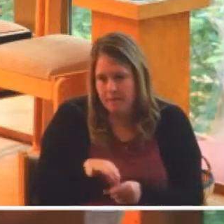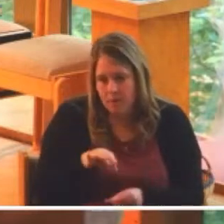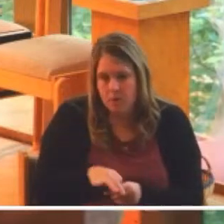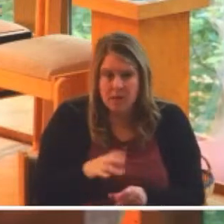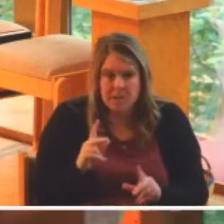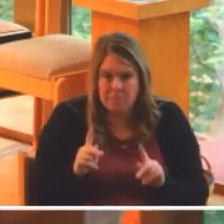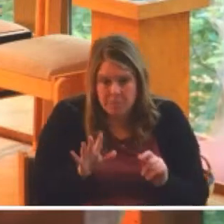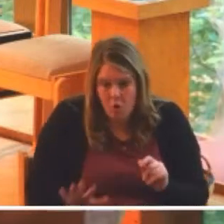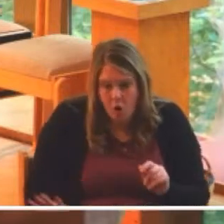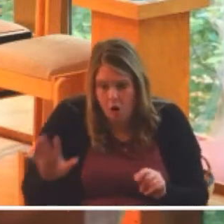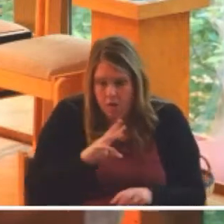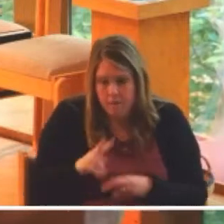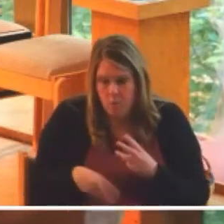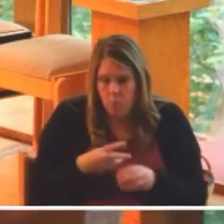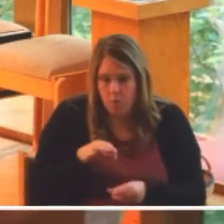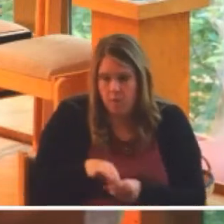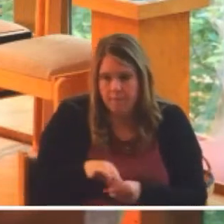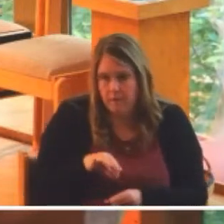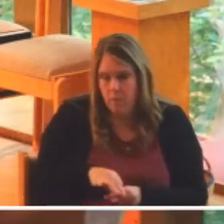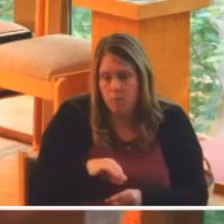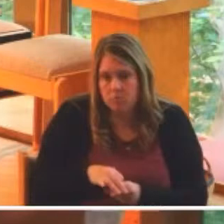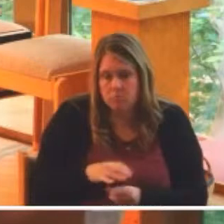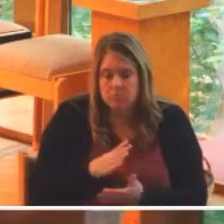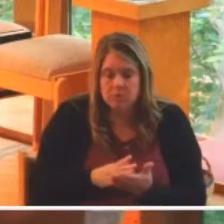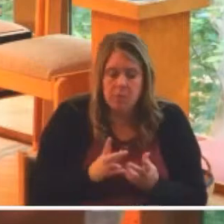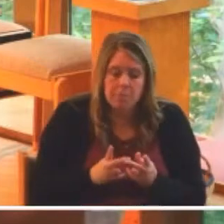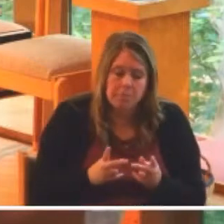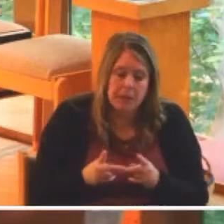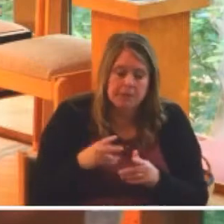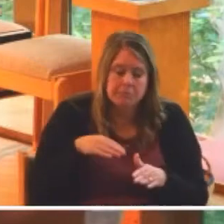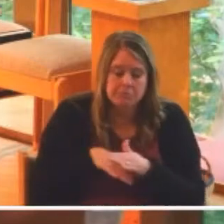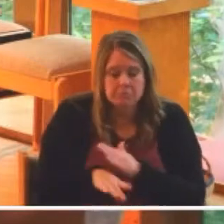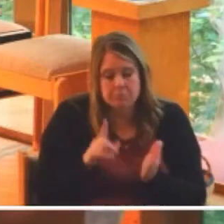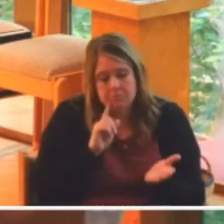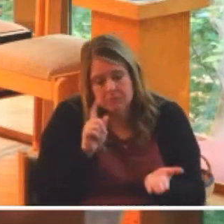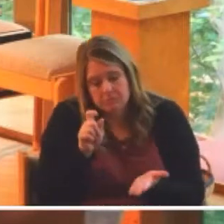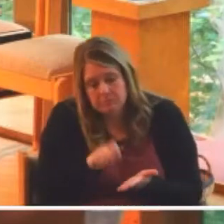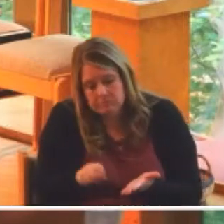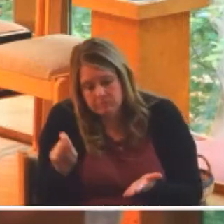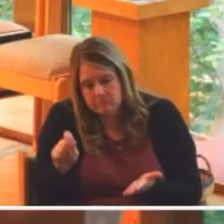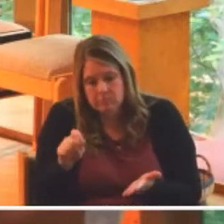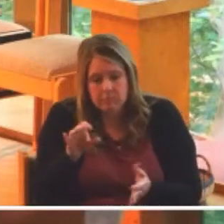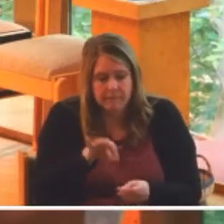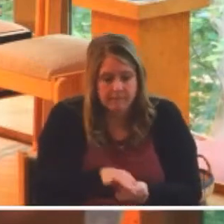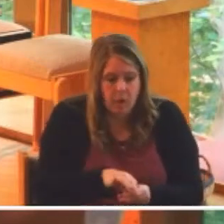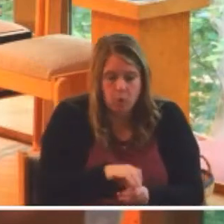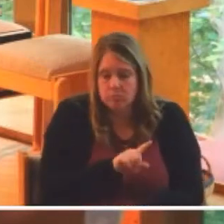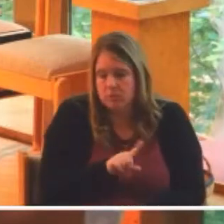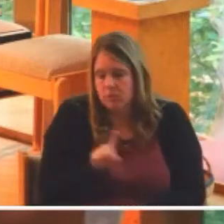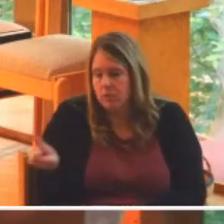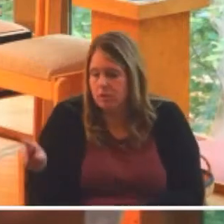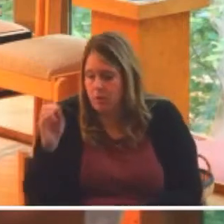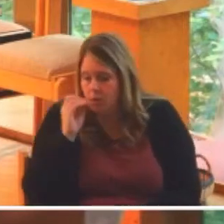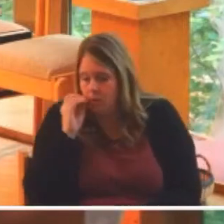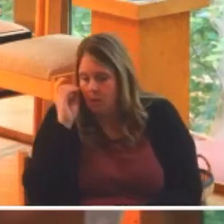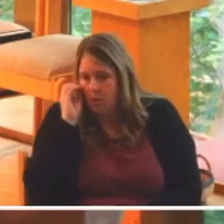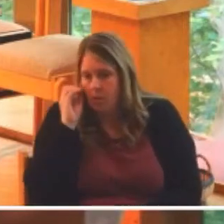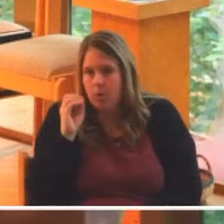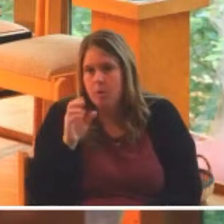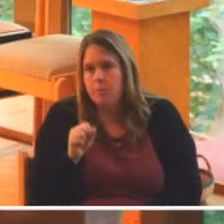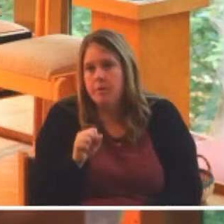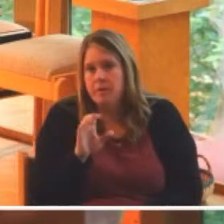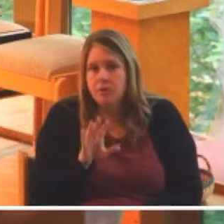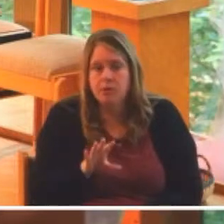to vote. In some places, you walk into a polling station, mark your ballot, you go home, and then the news reports that your six-term